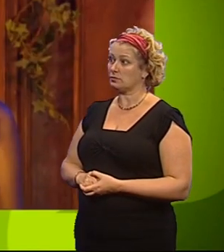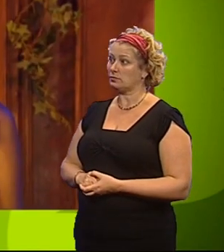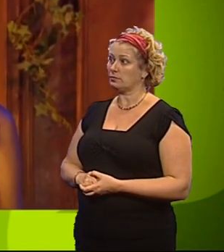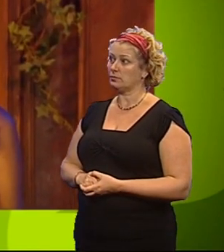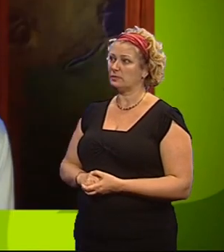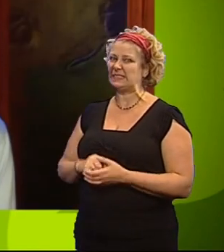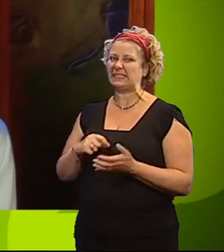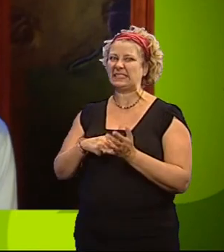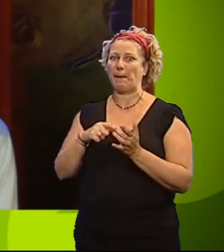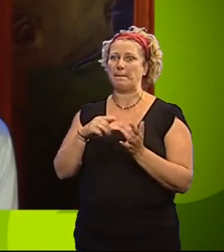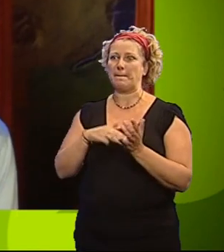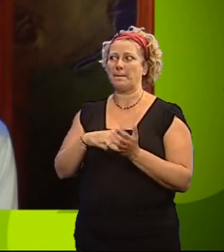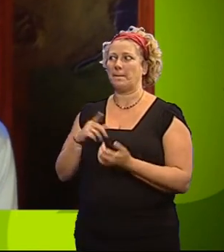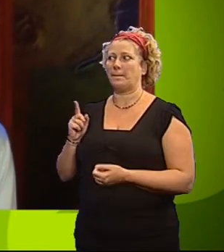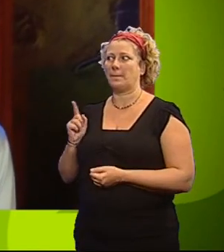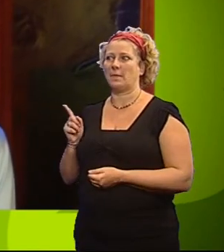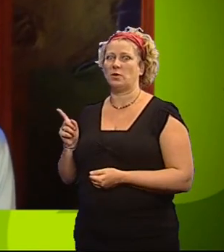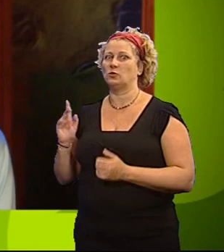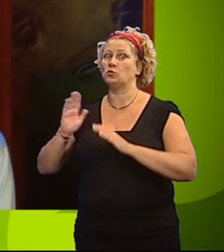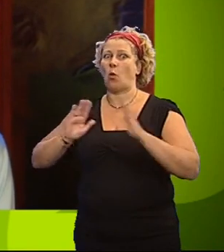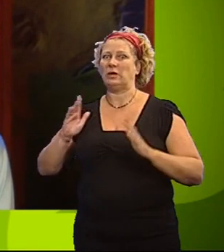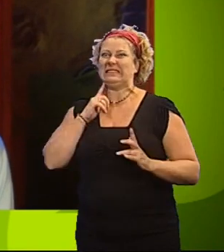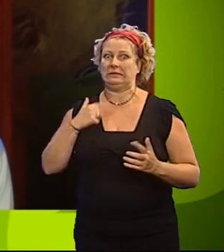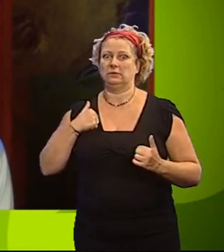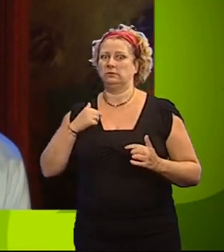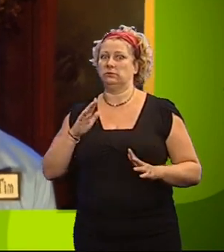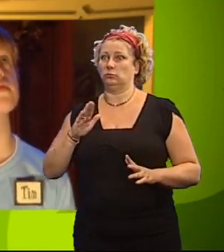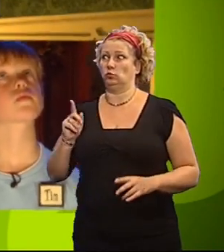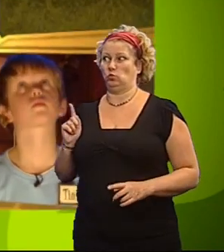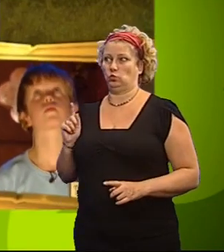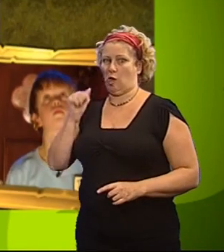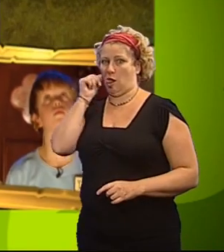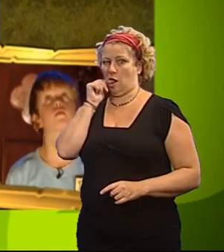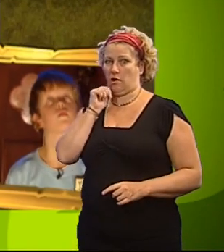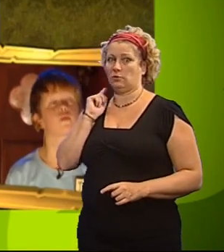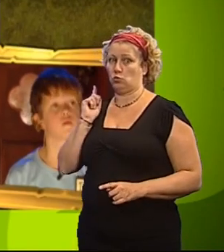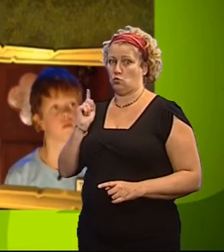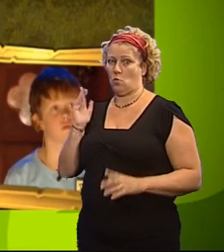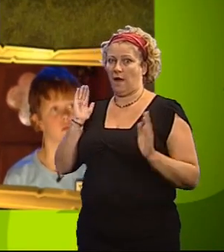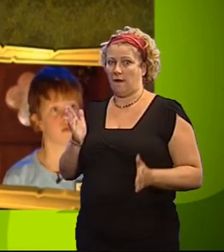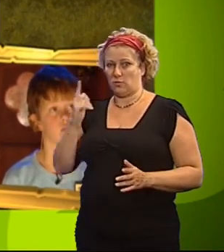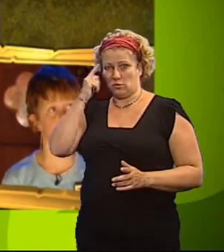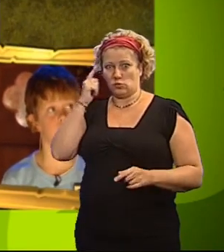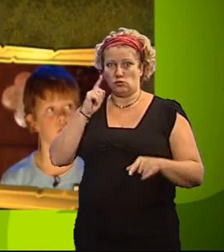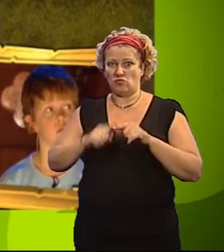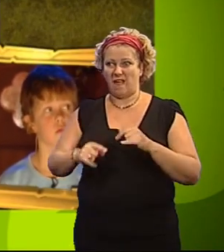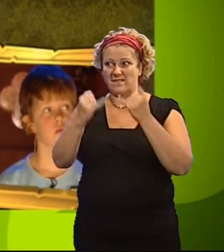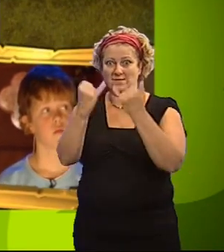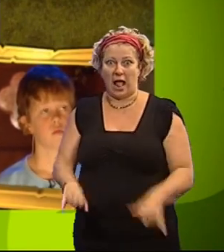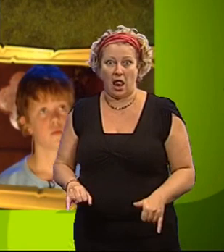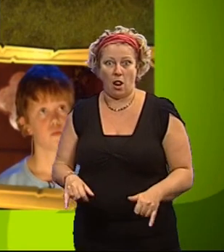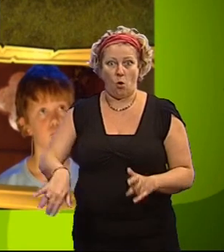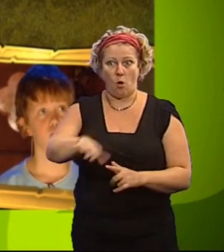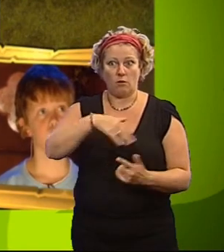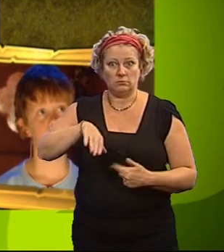Tim, do not react. You are the saboteur. It is your job to ensure your team fail this